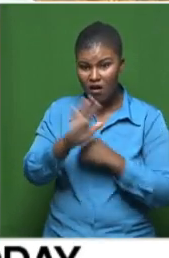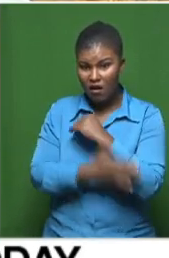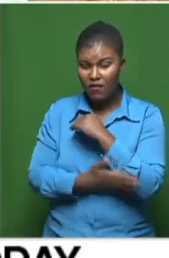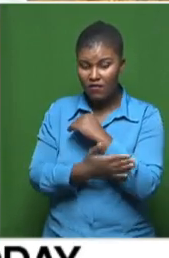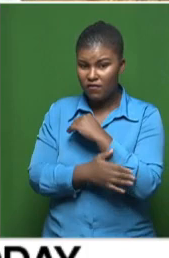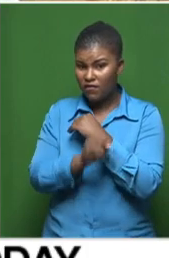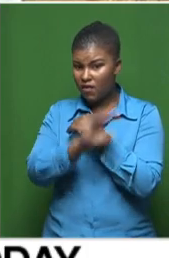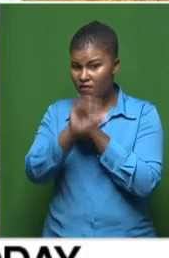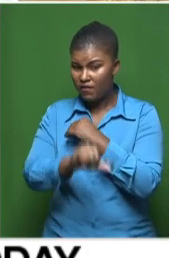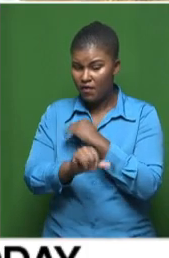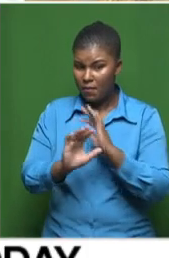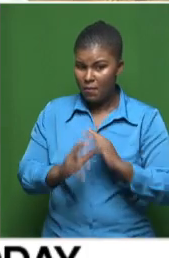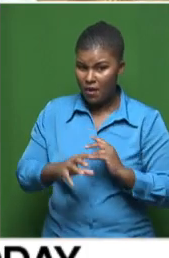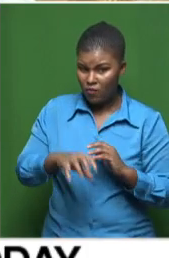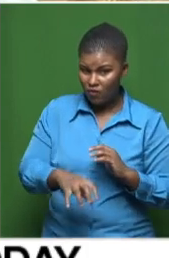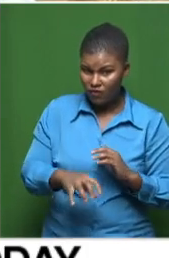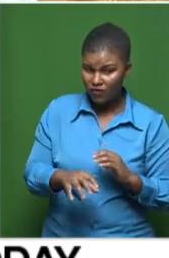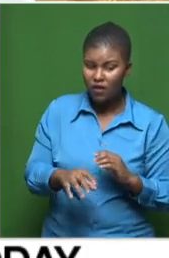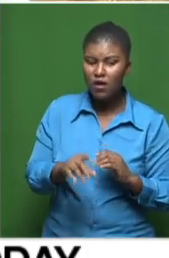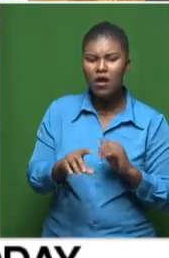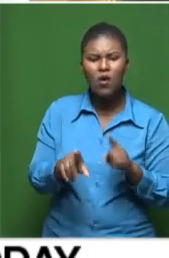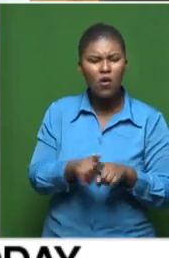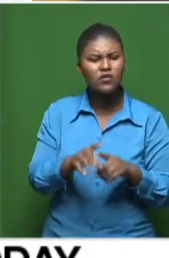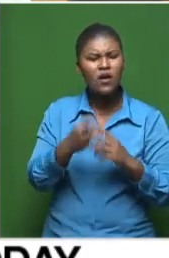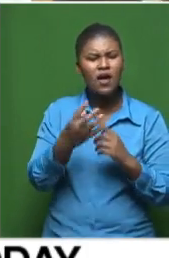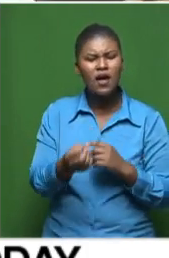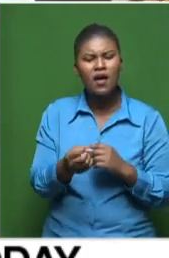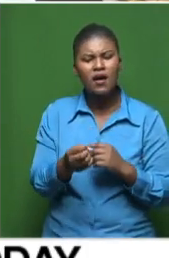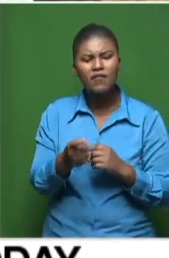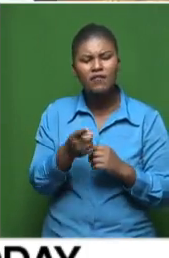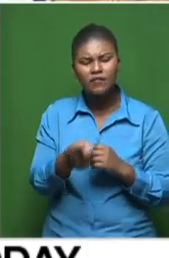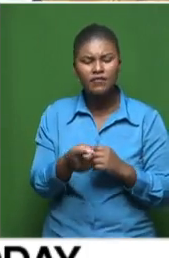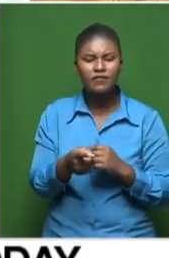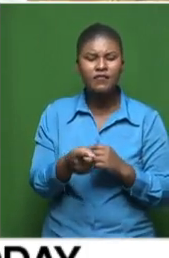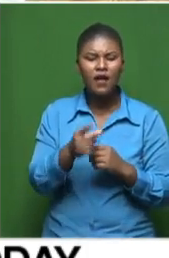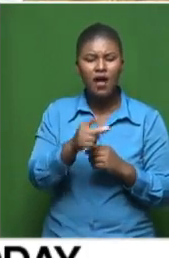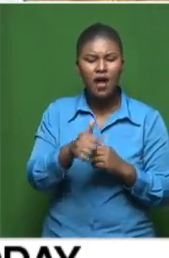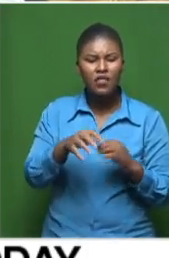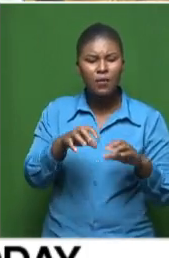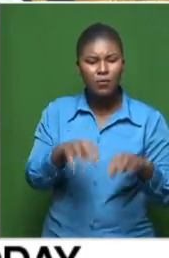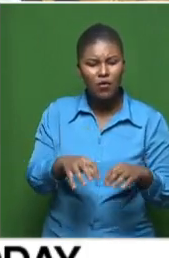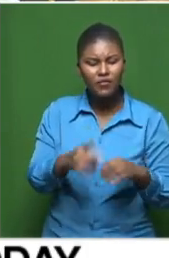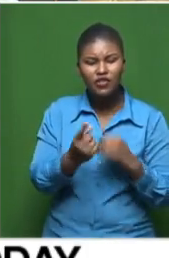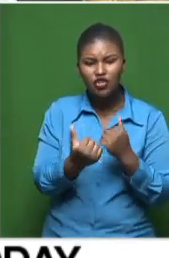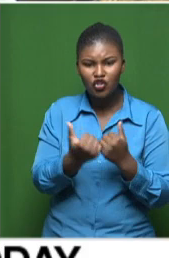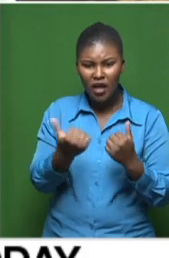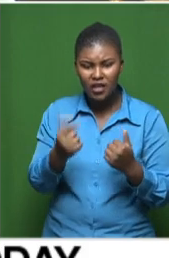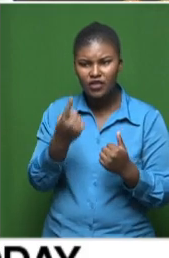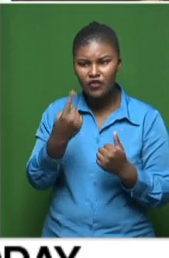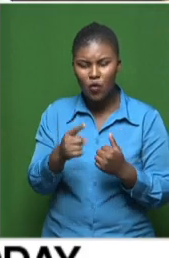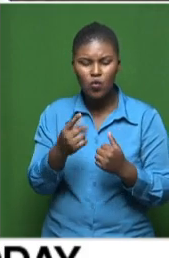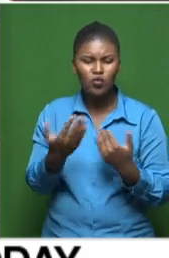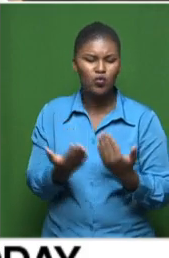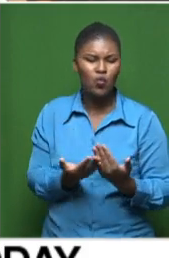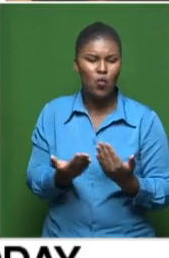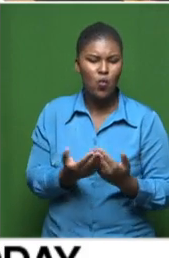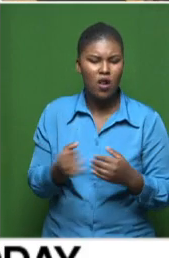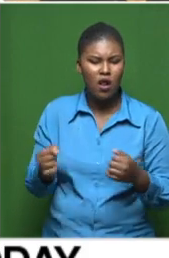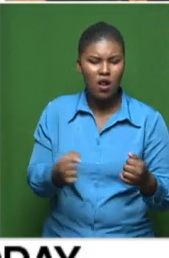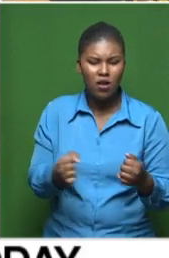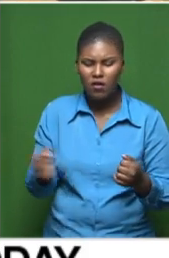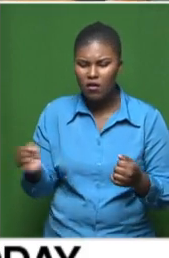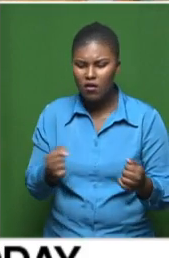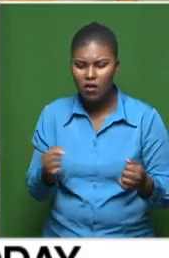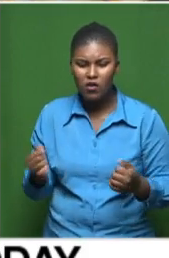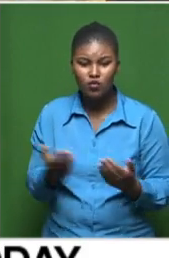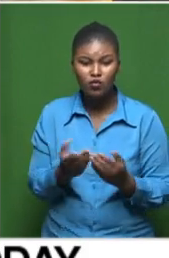problems in the more urban areas that it finds itself in, in terms of that challenge, in terms of schooling. Like, if you look